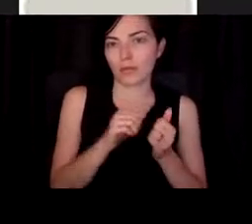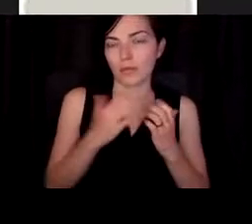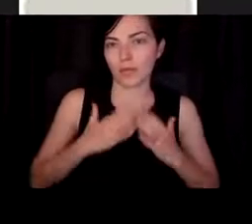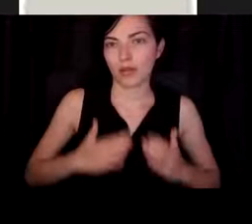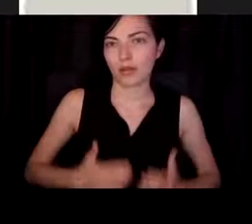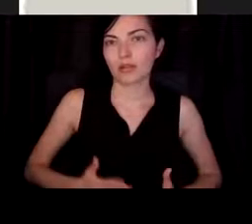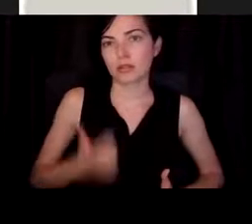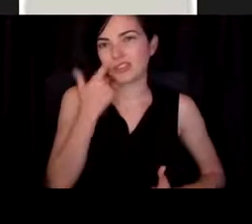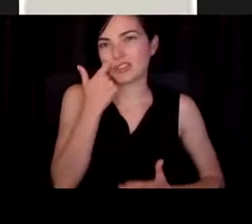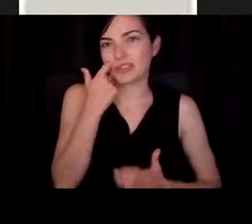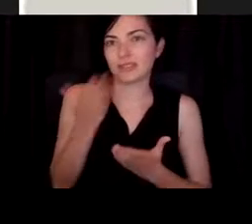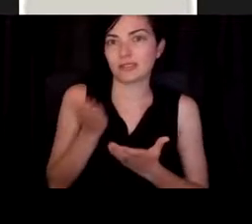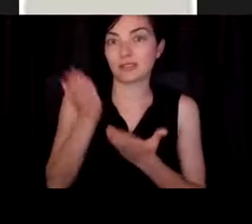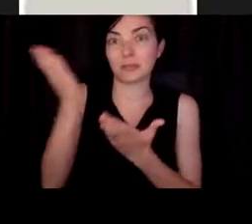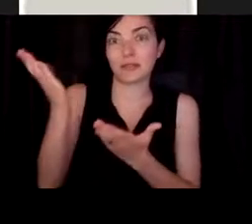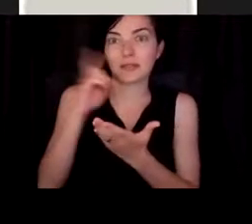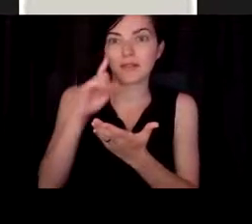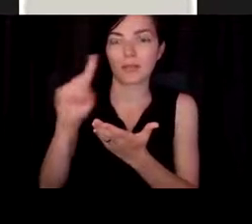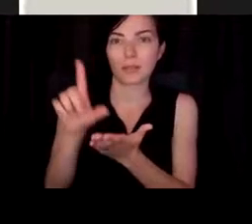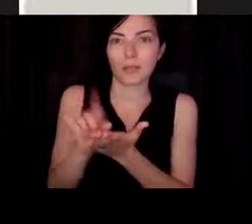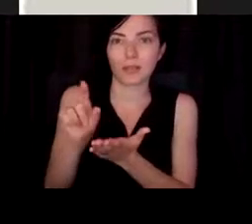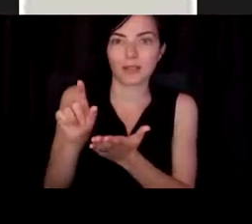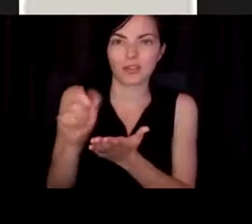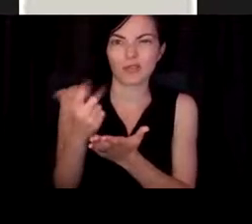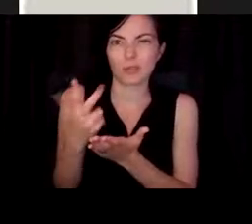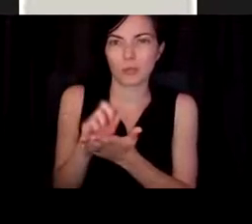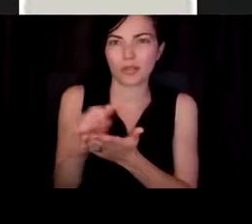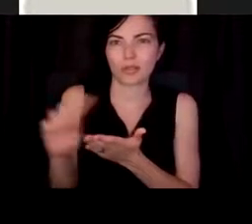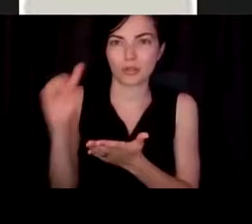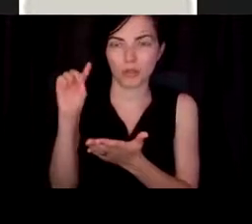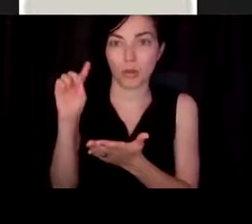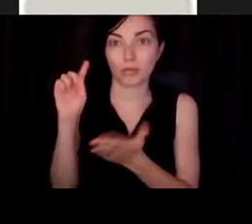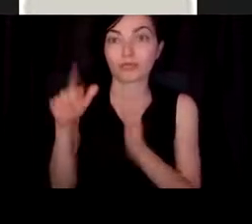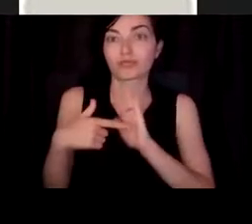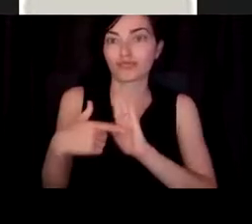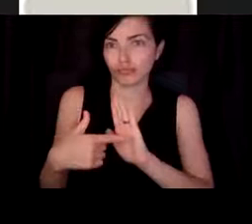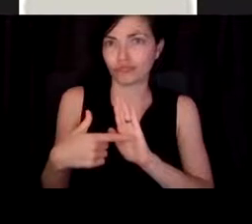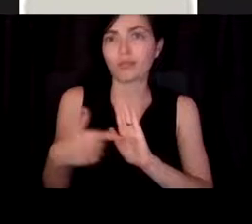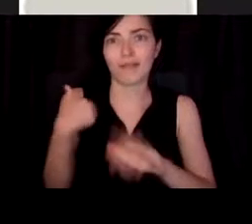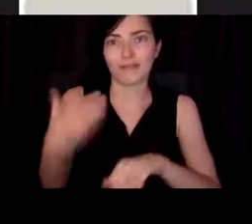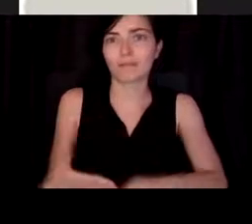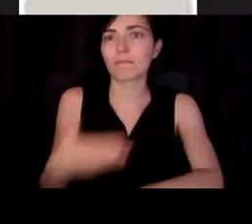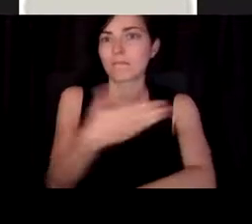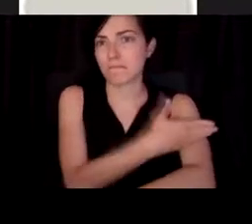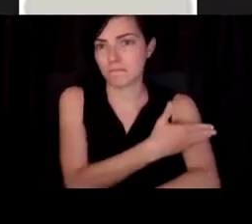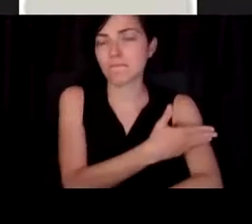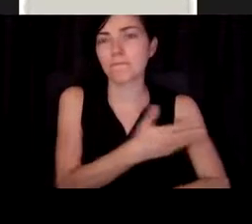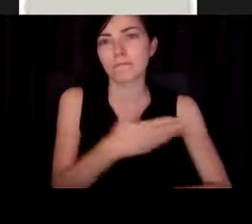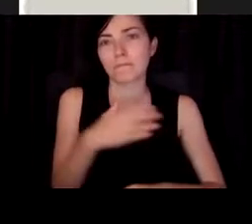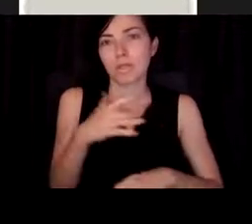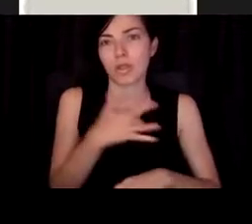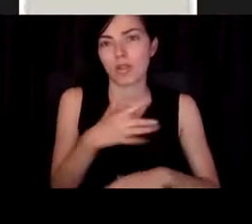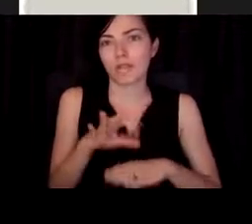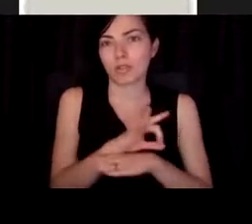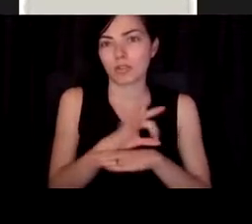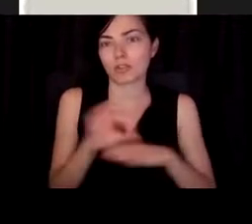for publication a couple weeks ago, where we showed that we get much improved heart function if we pre